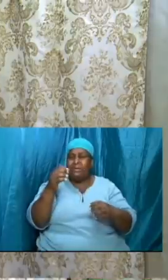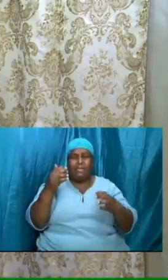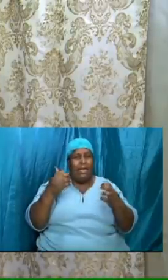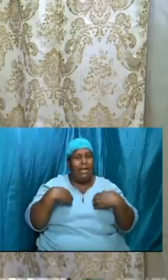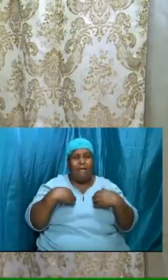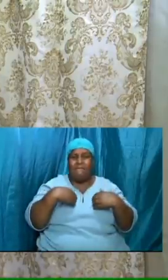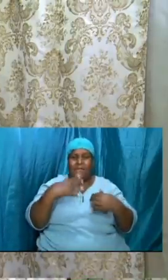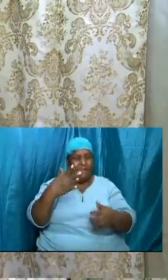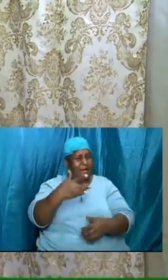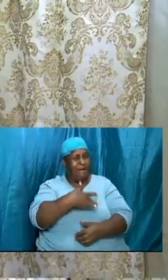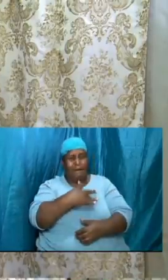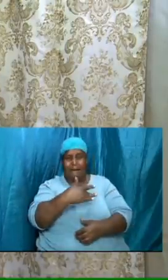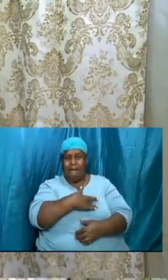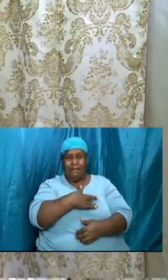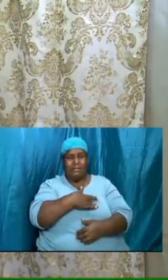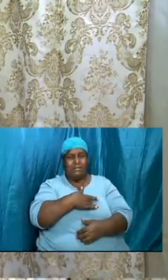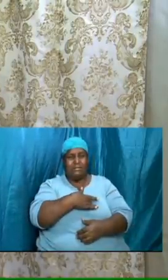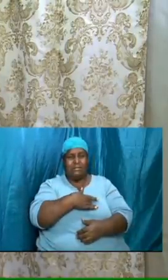are supposed to be